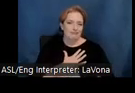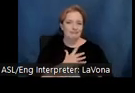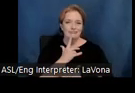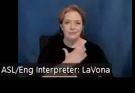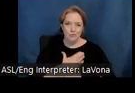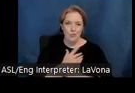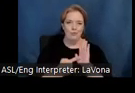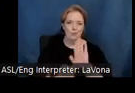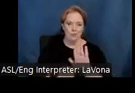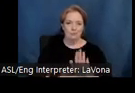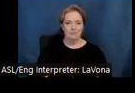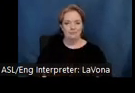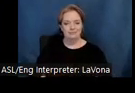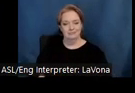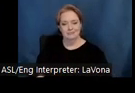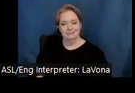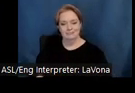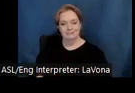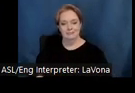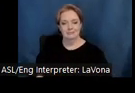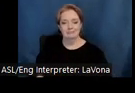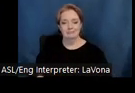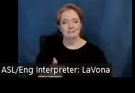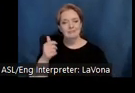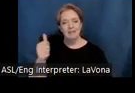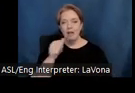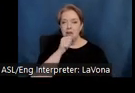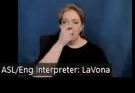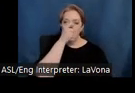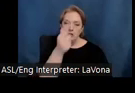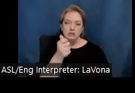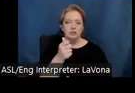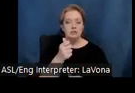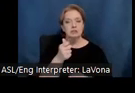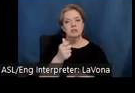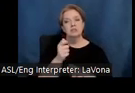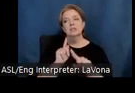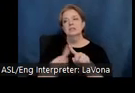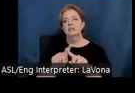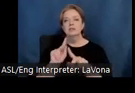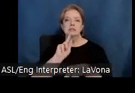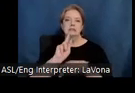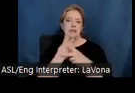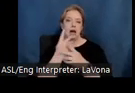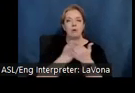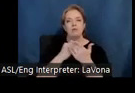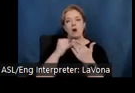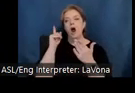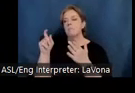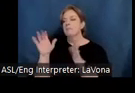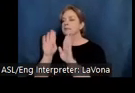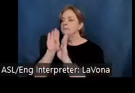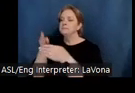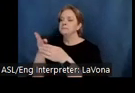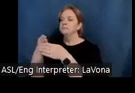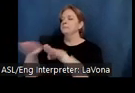I think the Maloof's weren't much interested in art hierarchies, or in sorting art by categories of, is it craft, or is it fine